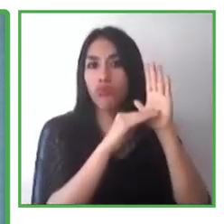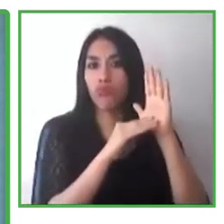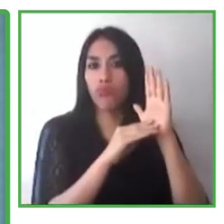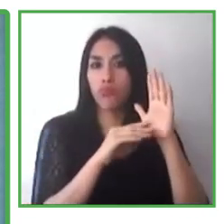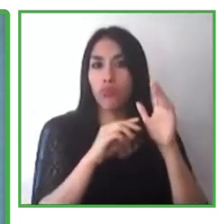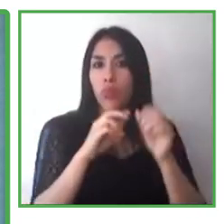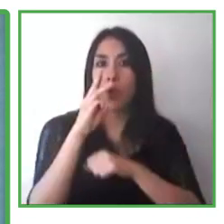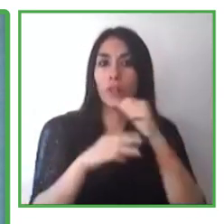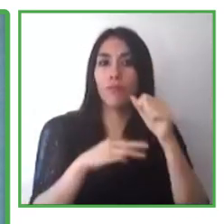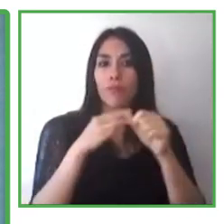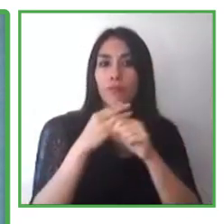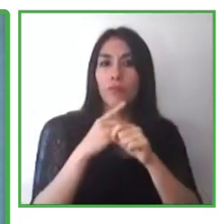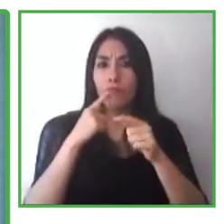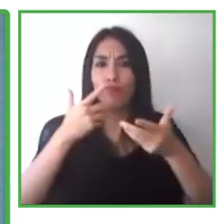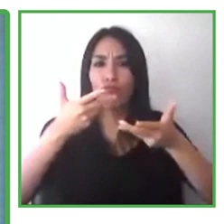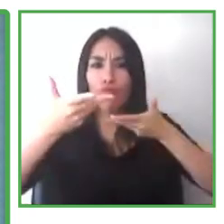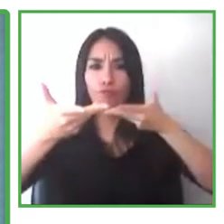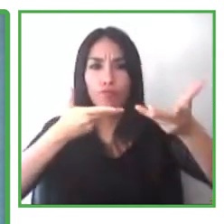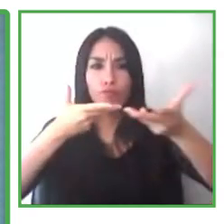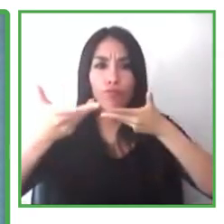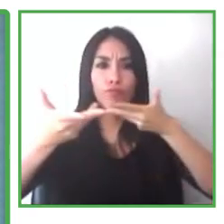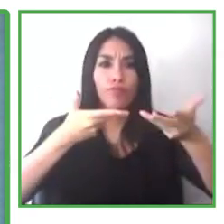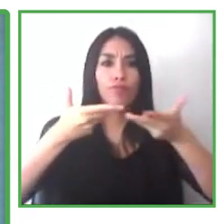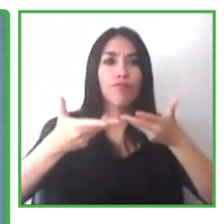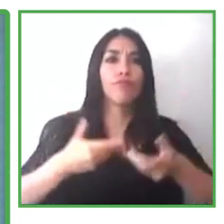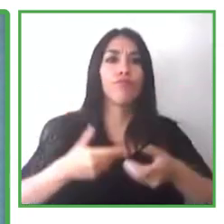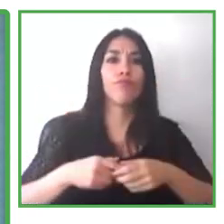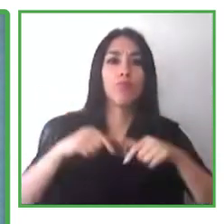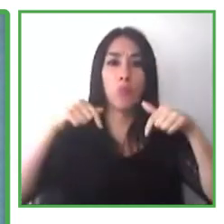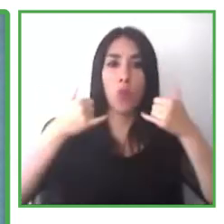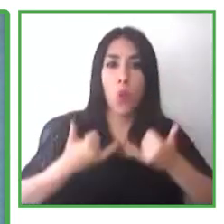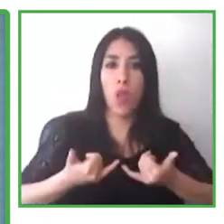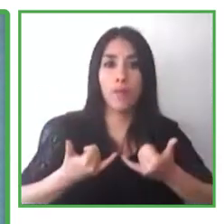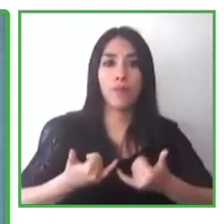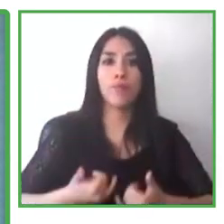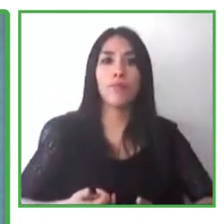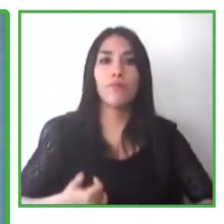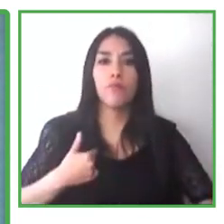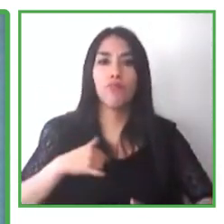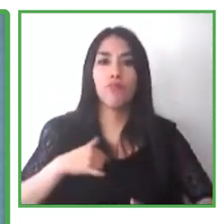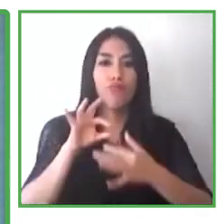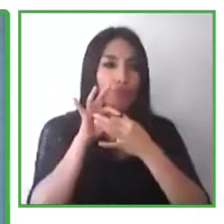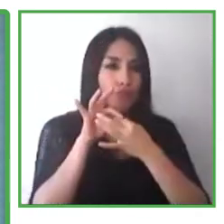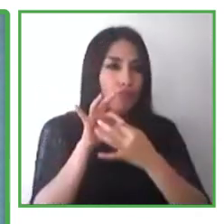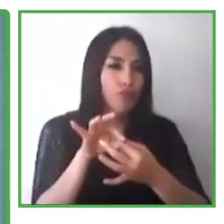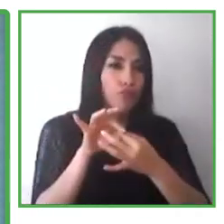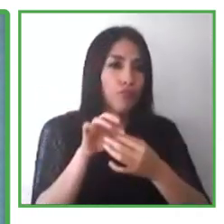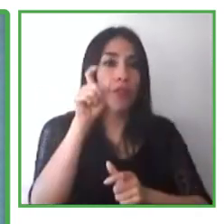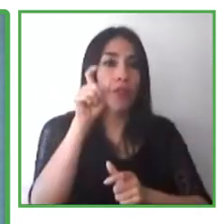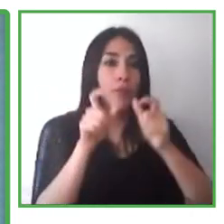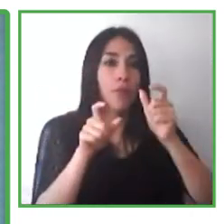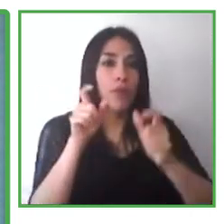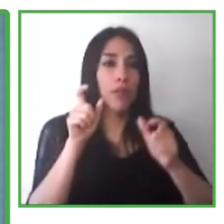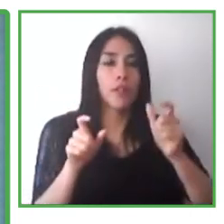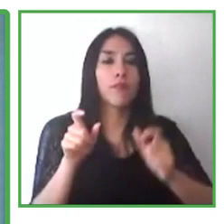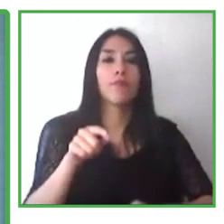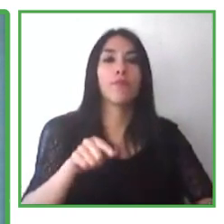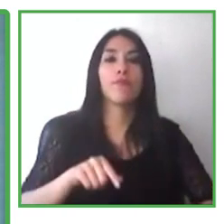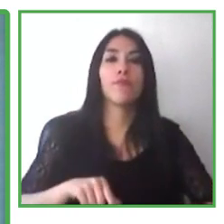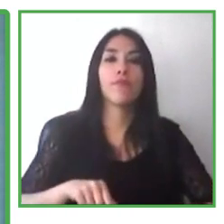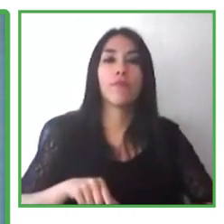Indian company, in order to cooperate in respect to deliver business process services. We